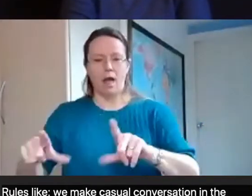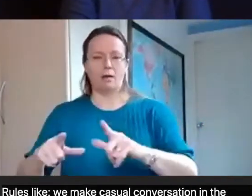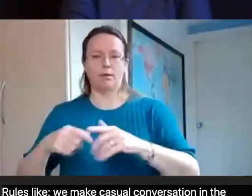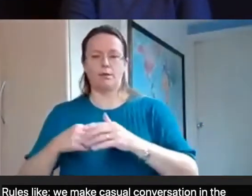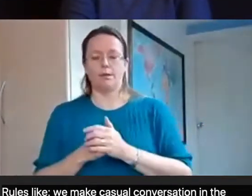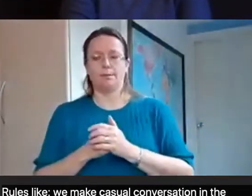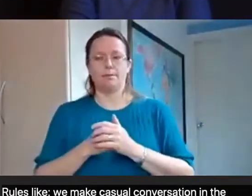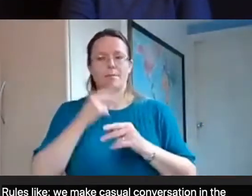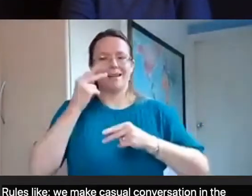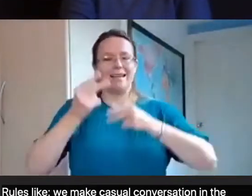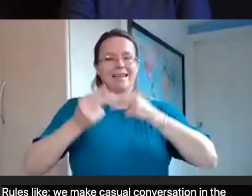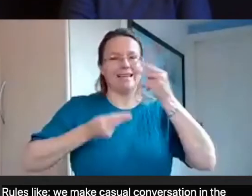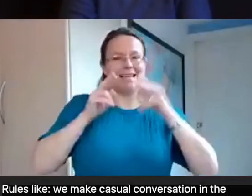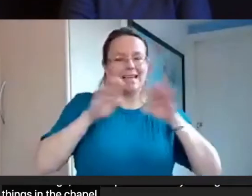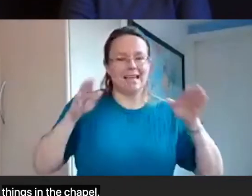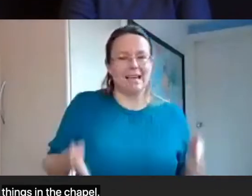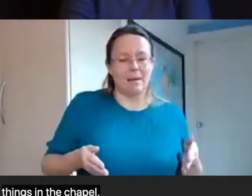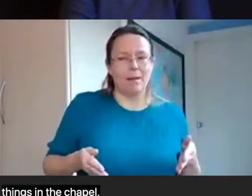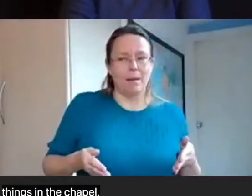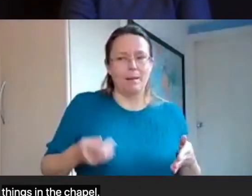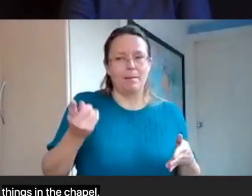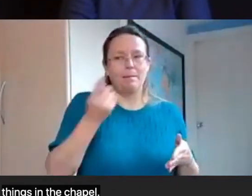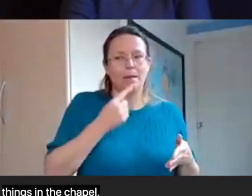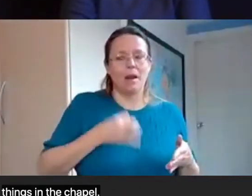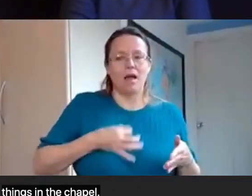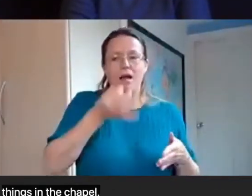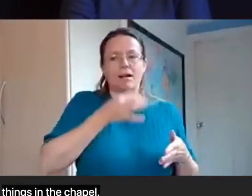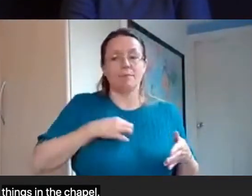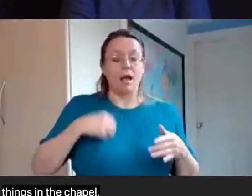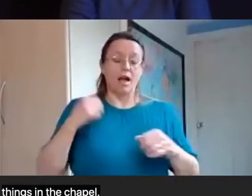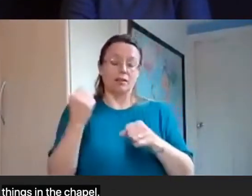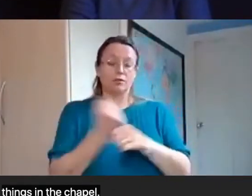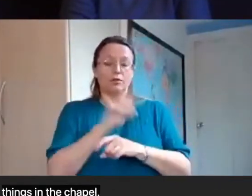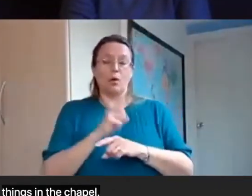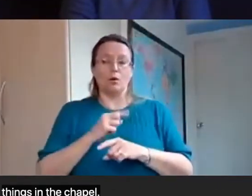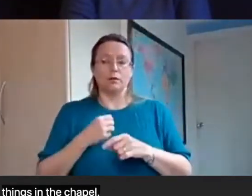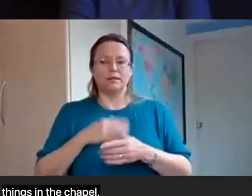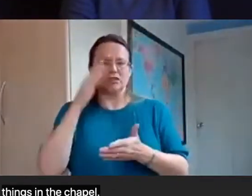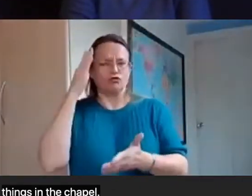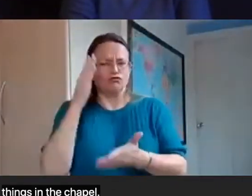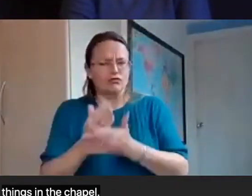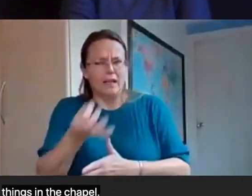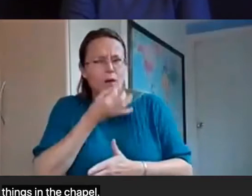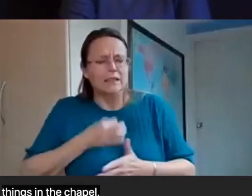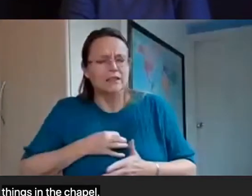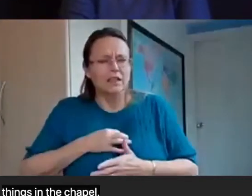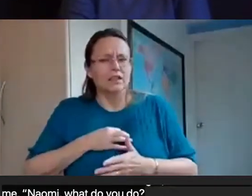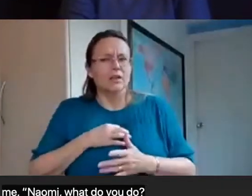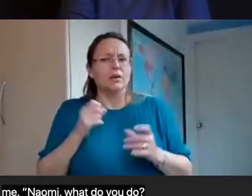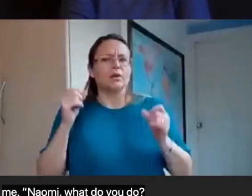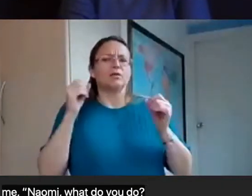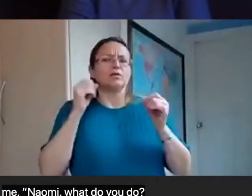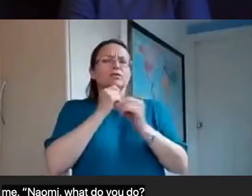Naomi, what do you do? And my brain starts firing off in all directions, trying to figure out the rules here. Is this a real question? Or is this one of these strange fake